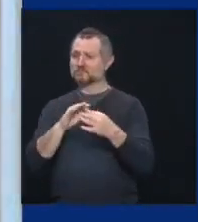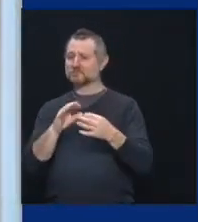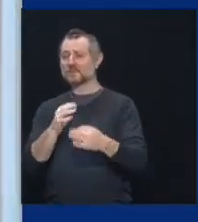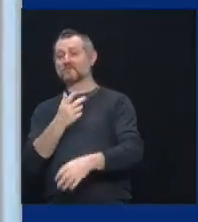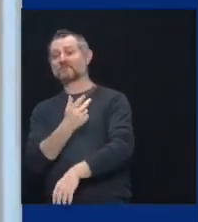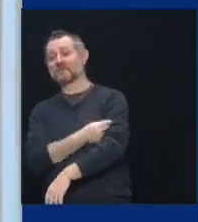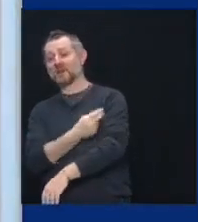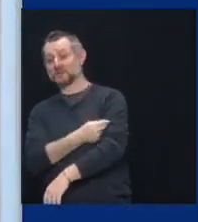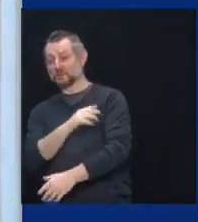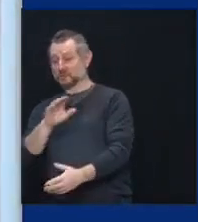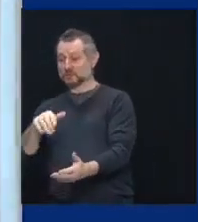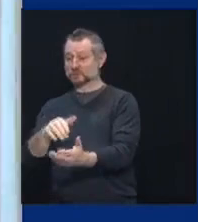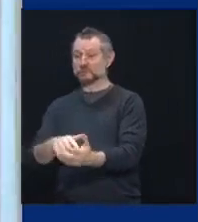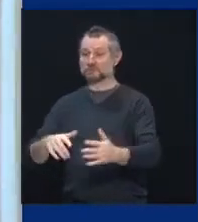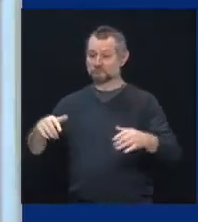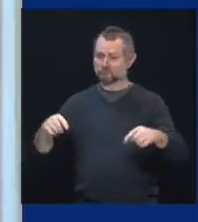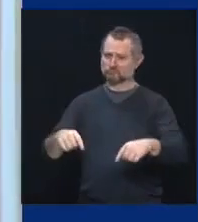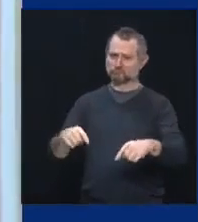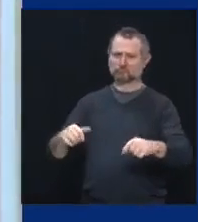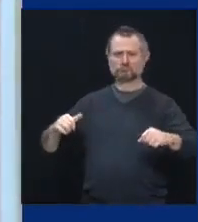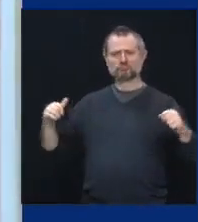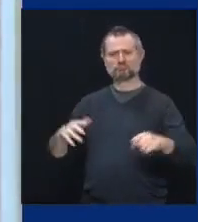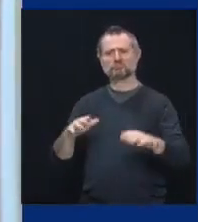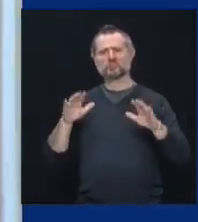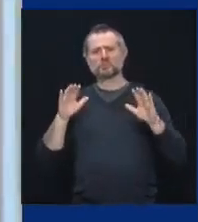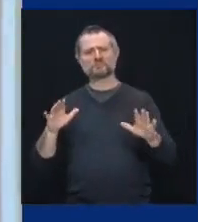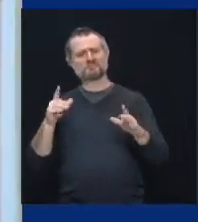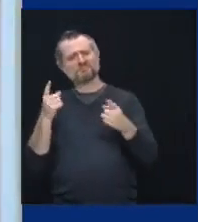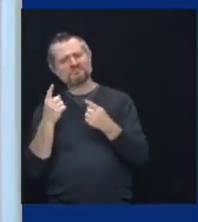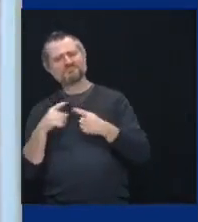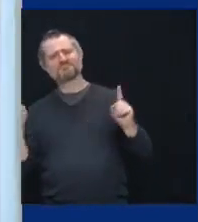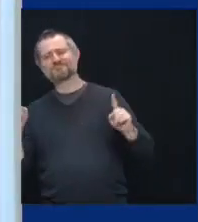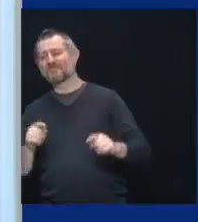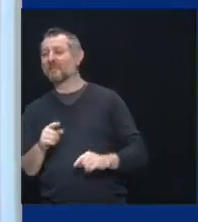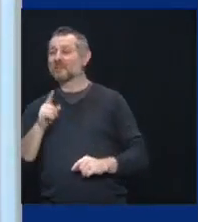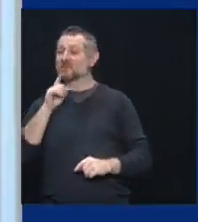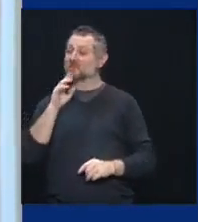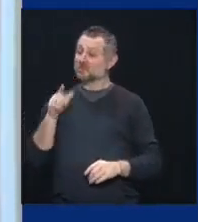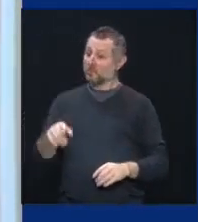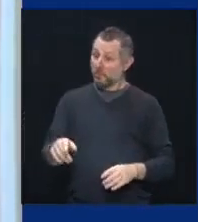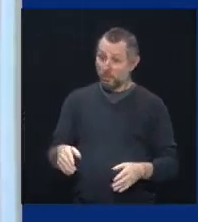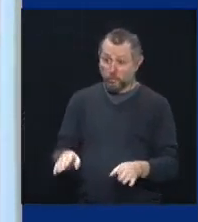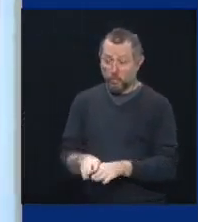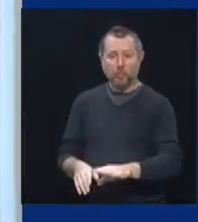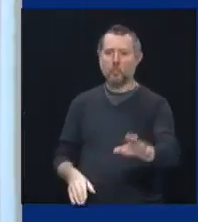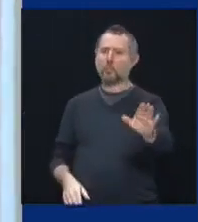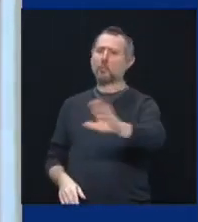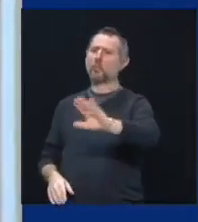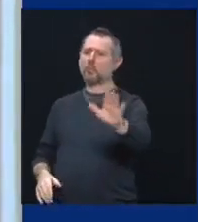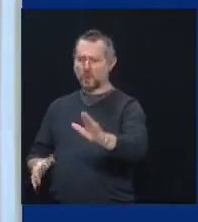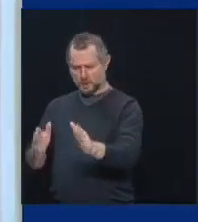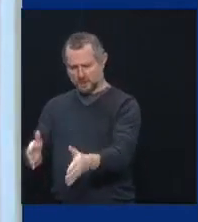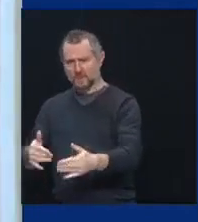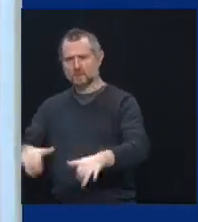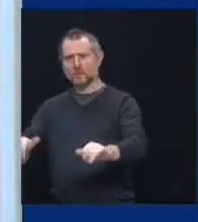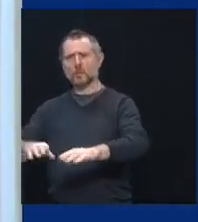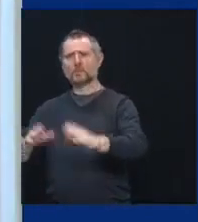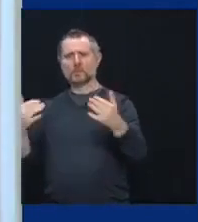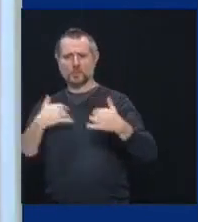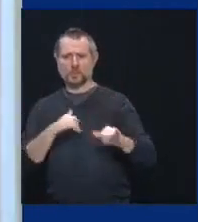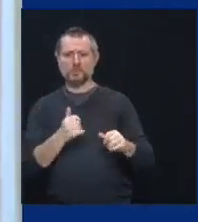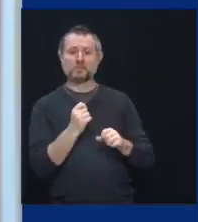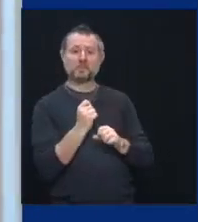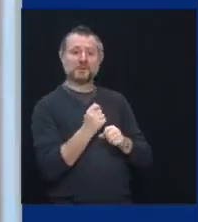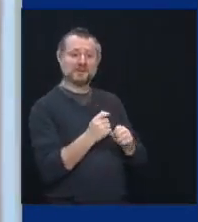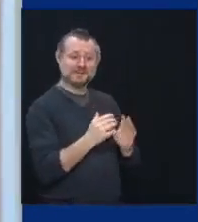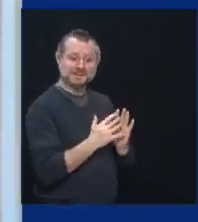uh, which has been a great success, uh, and we're going to keep the vaccine center open while the season is going and we're going to work it because